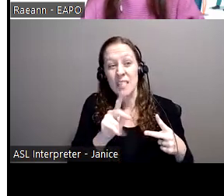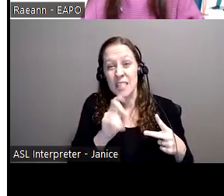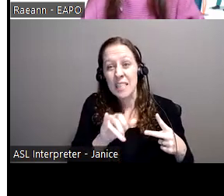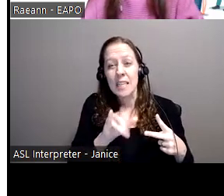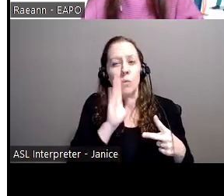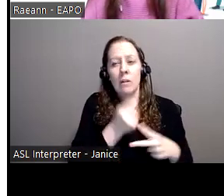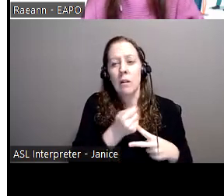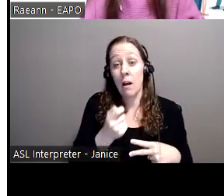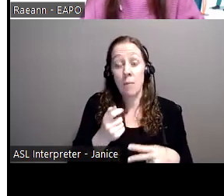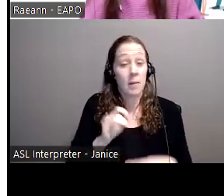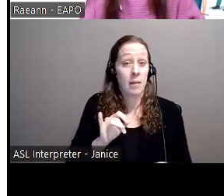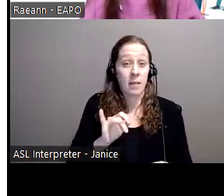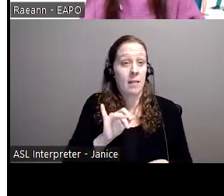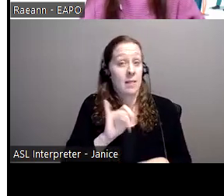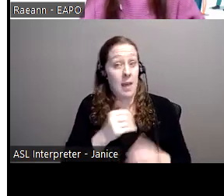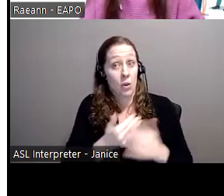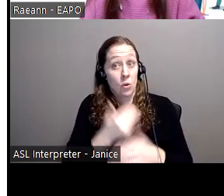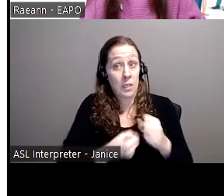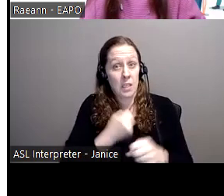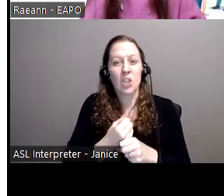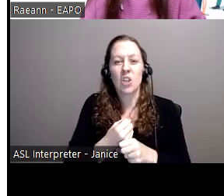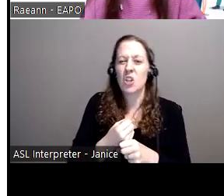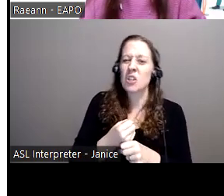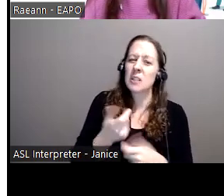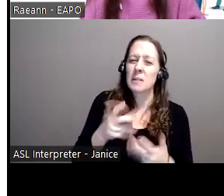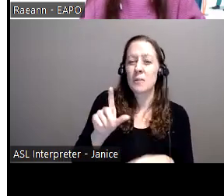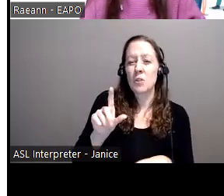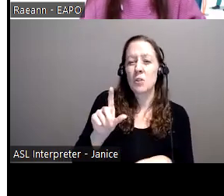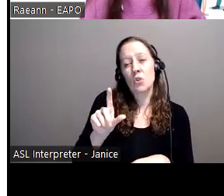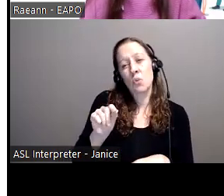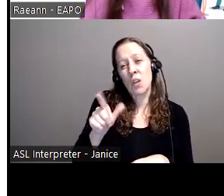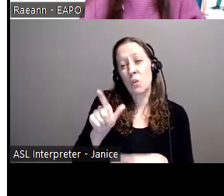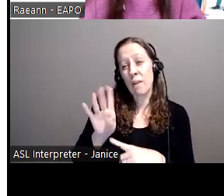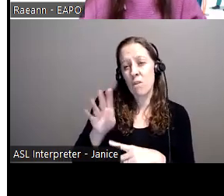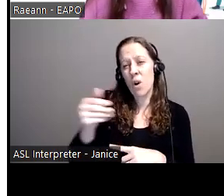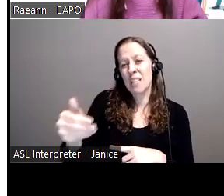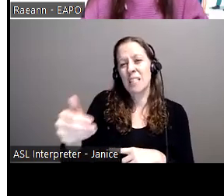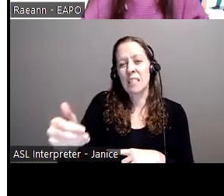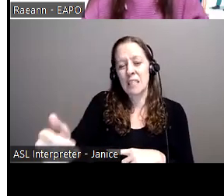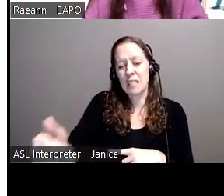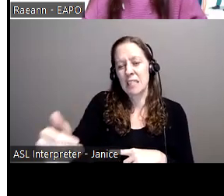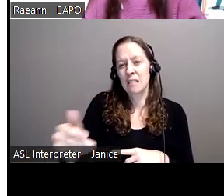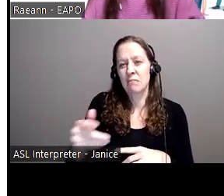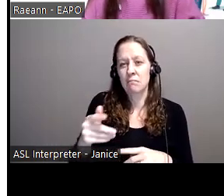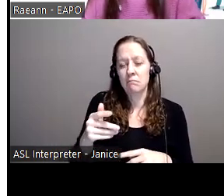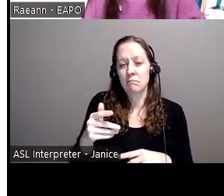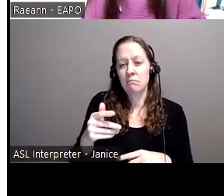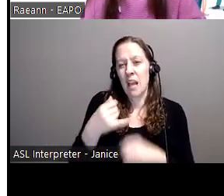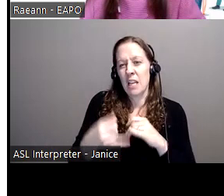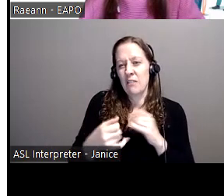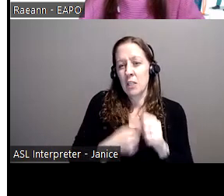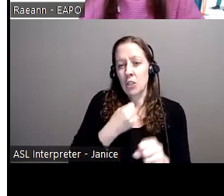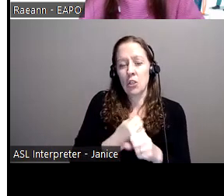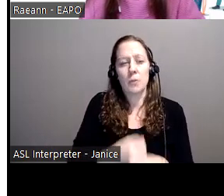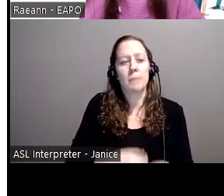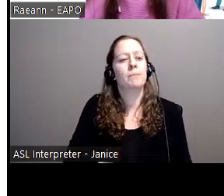coming out in the new year, you said? Probably in the later part of 2024. Yeah. Okay. If I'm a senior and